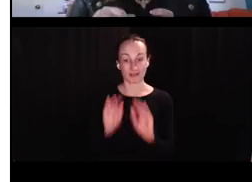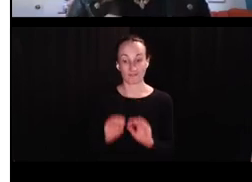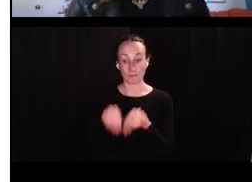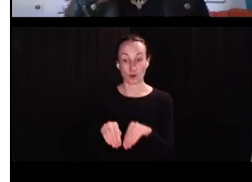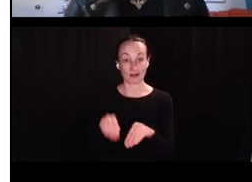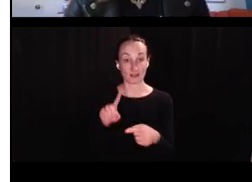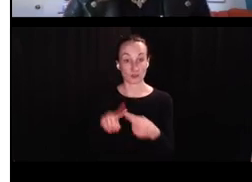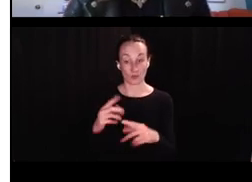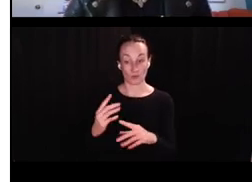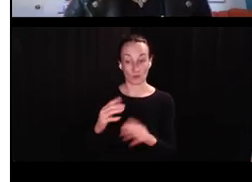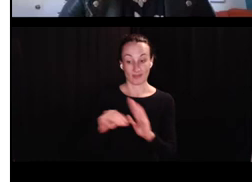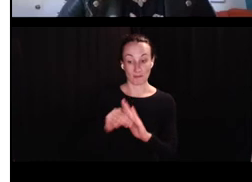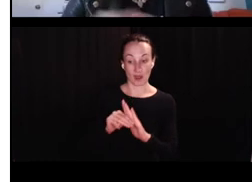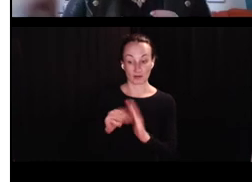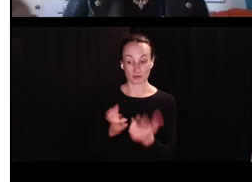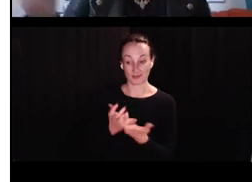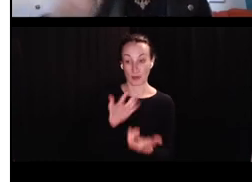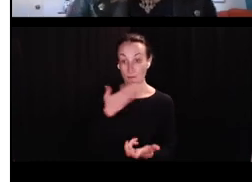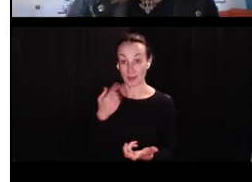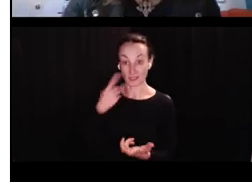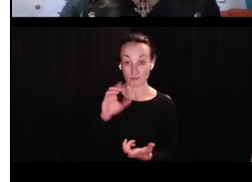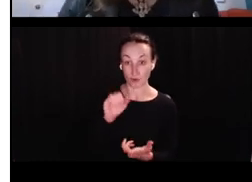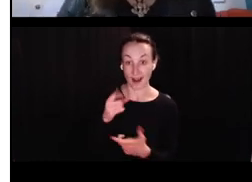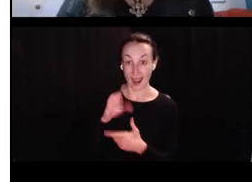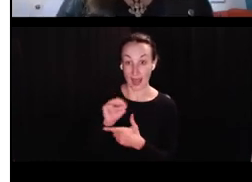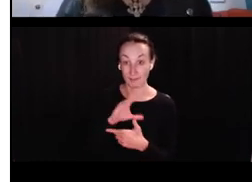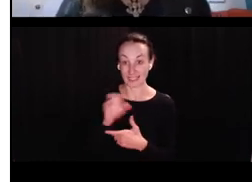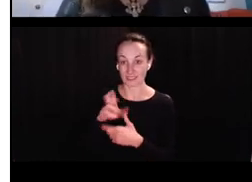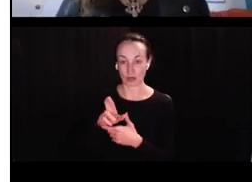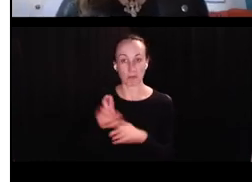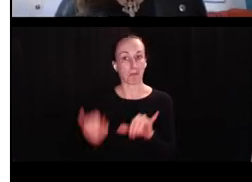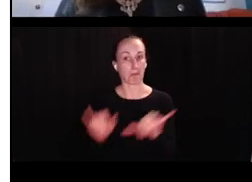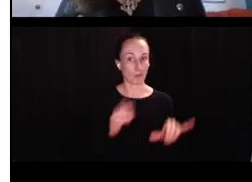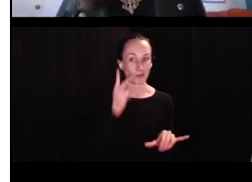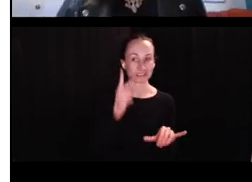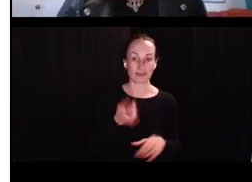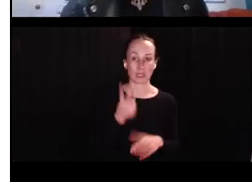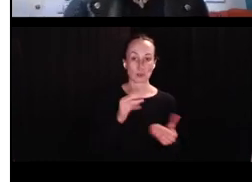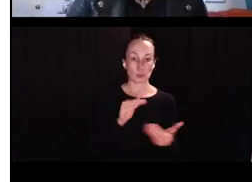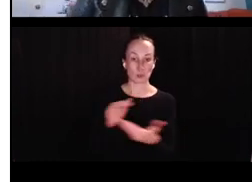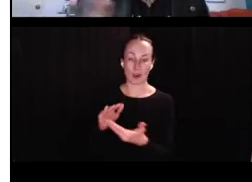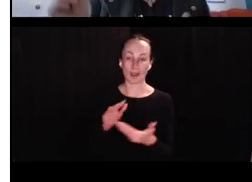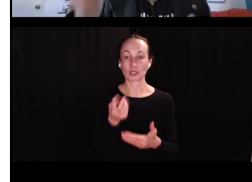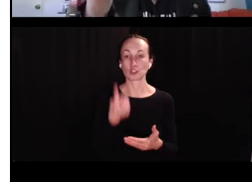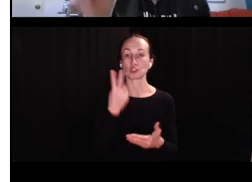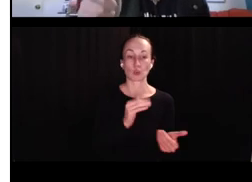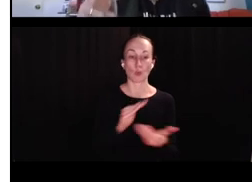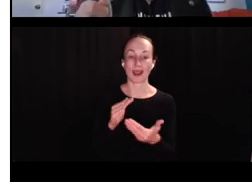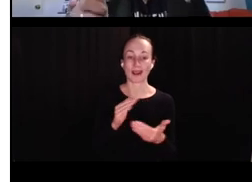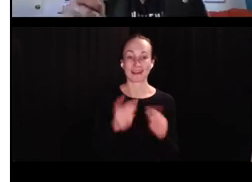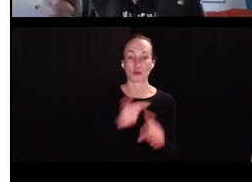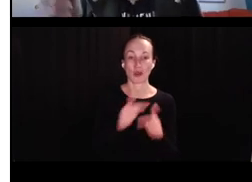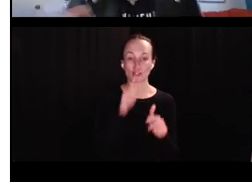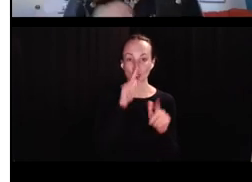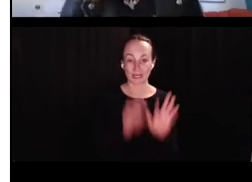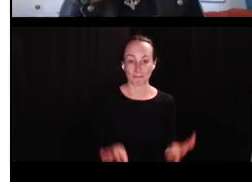mixed model. Um, if you put it into the models that were the best for Adam and Sarah, we see this, this two-way